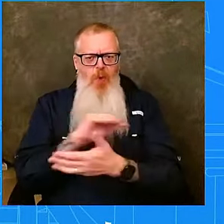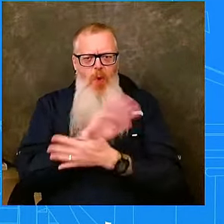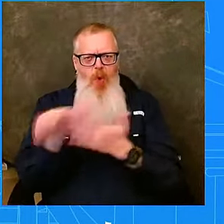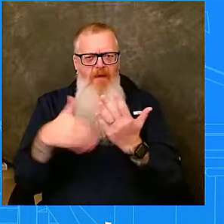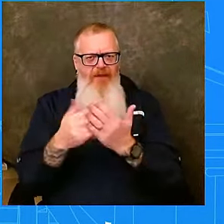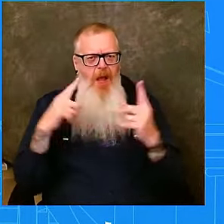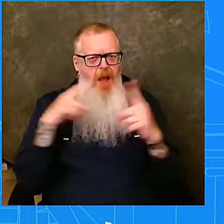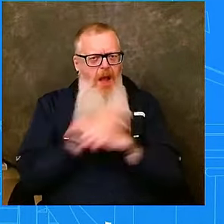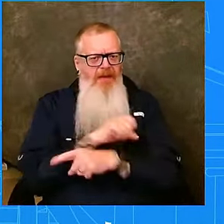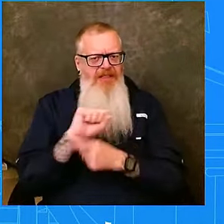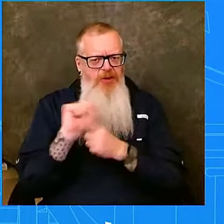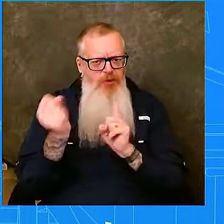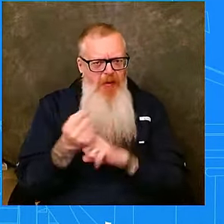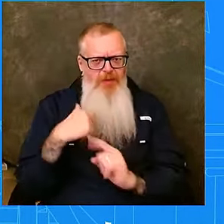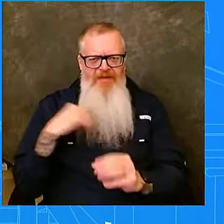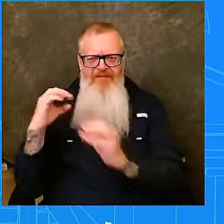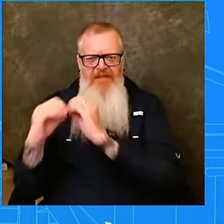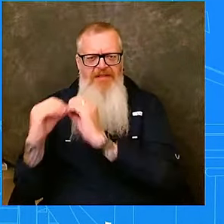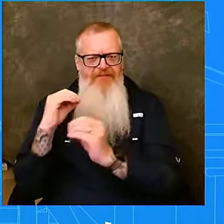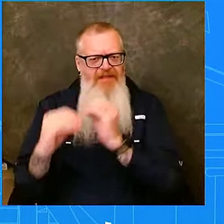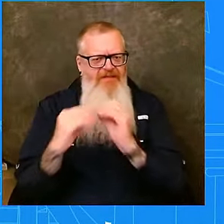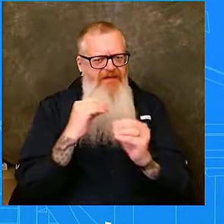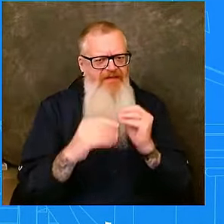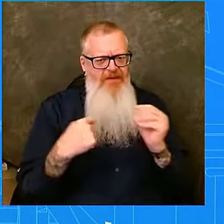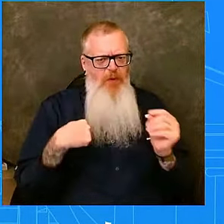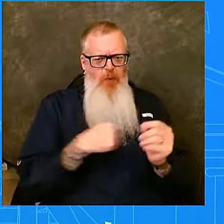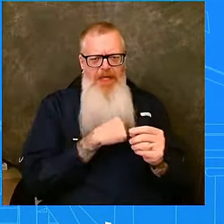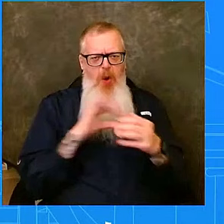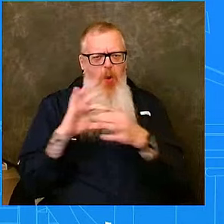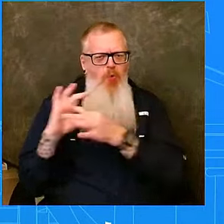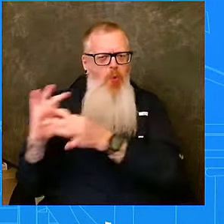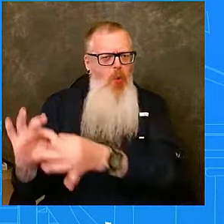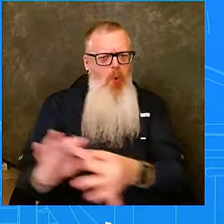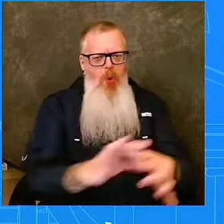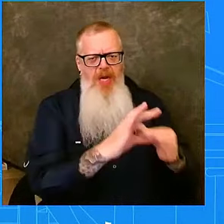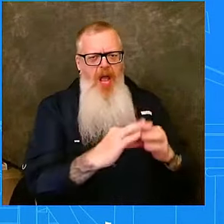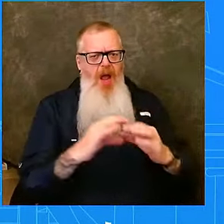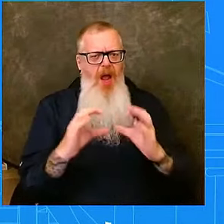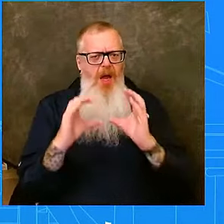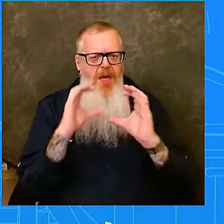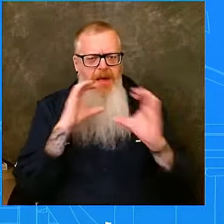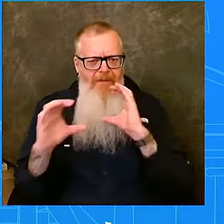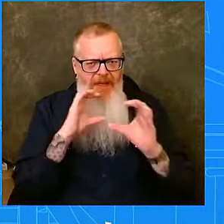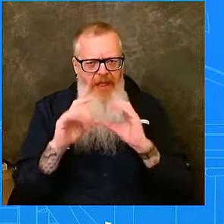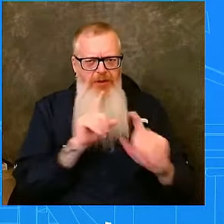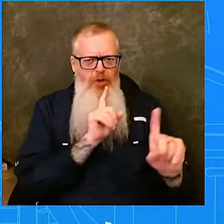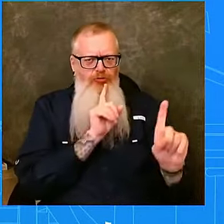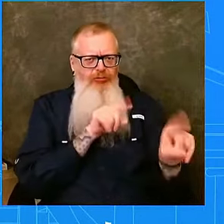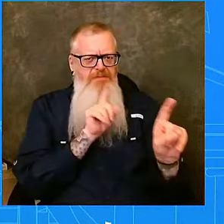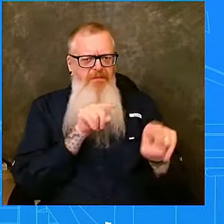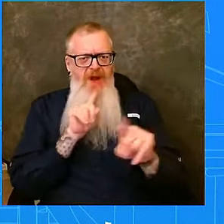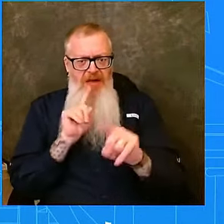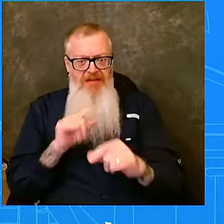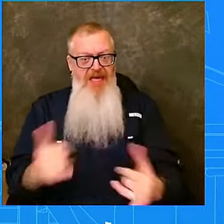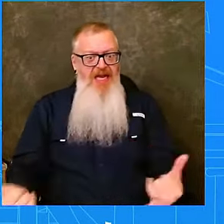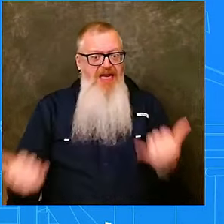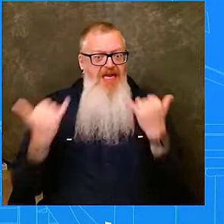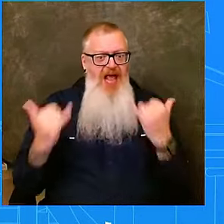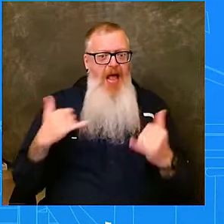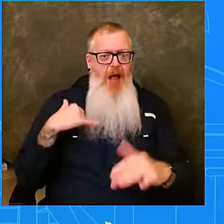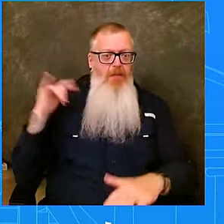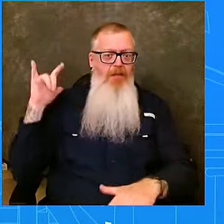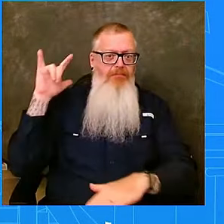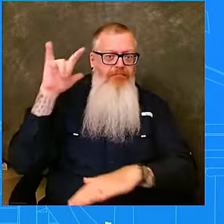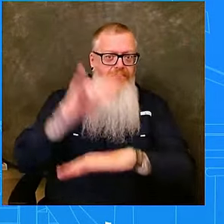and we respond. And again, I will be traveling to Florida later today so I can join my team as well as our state